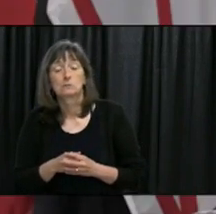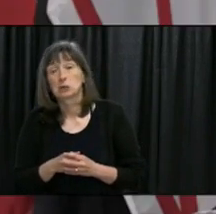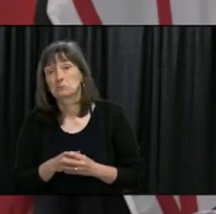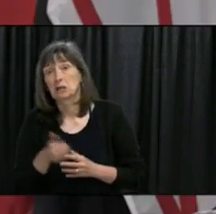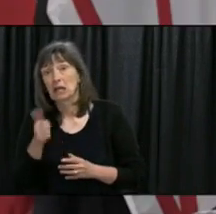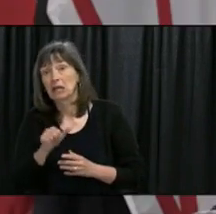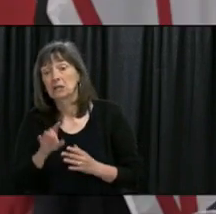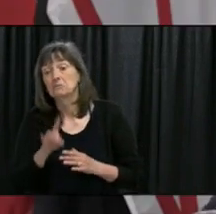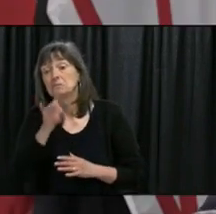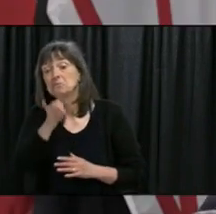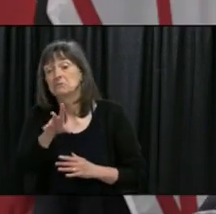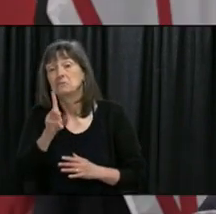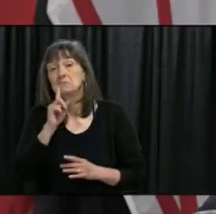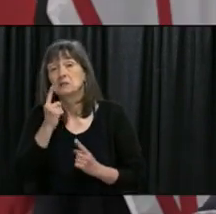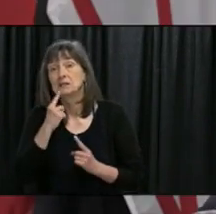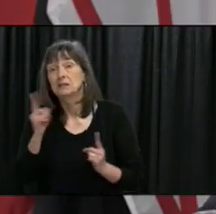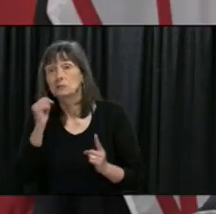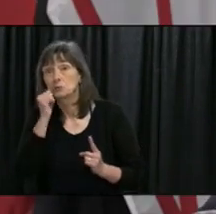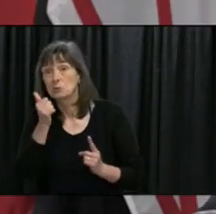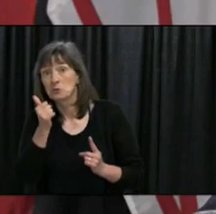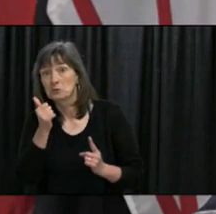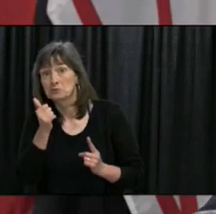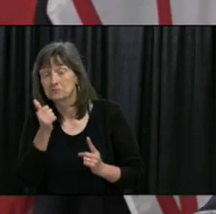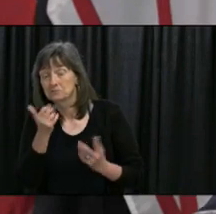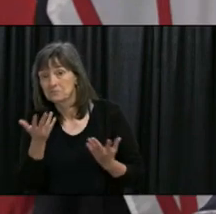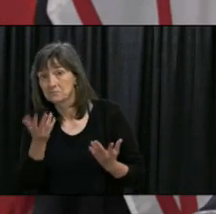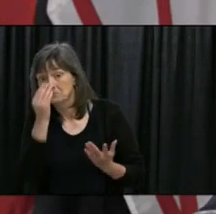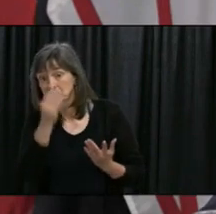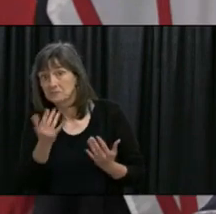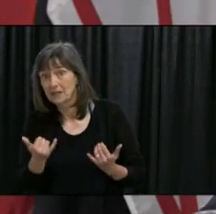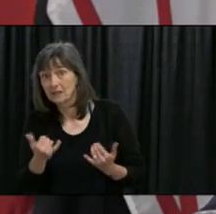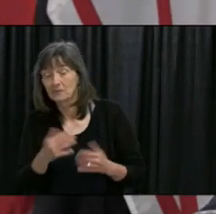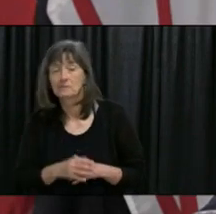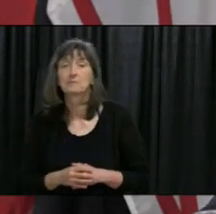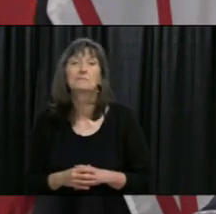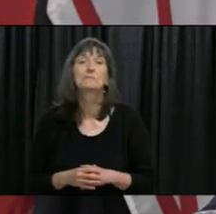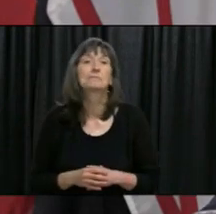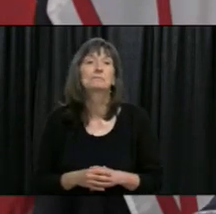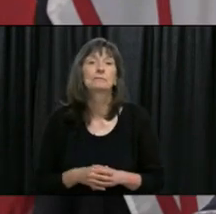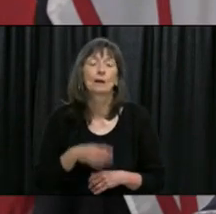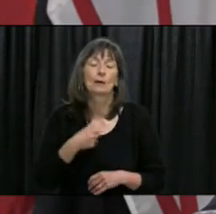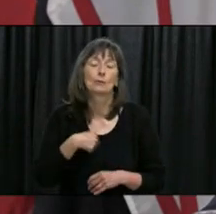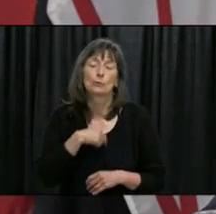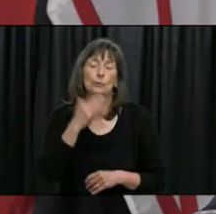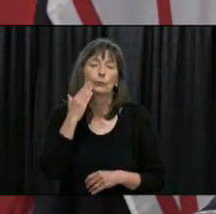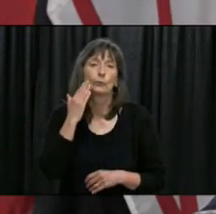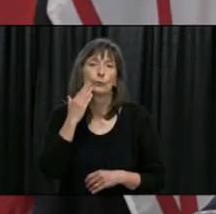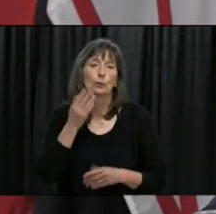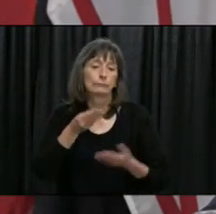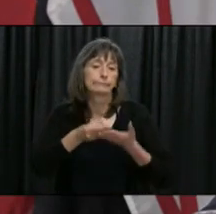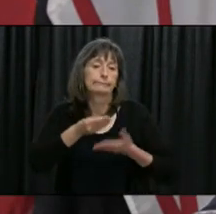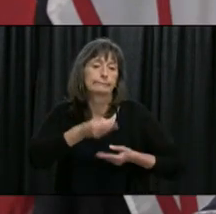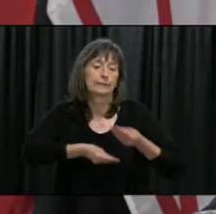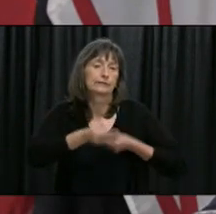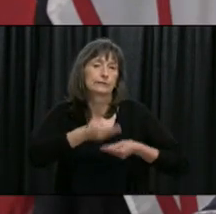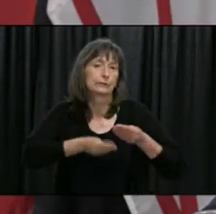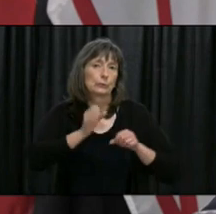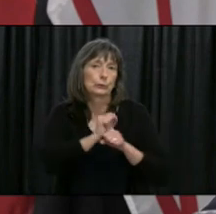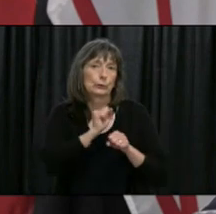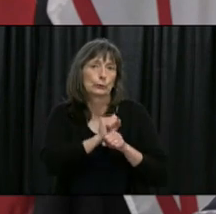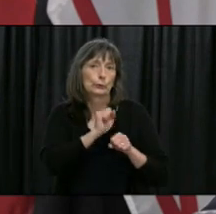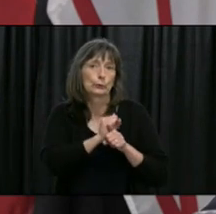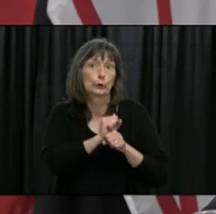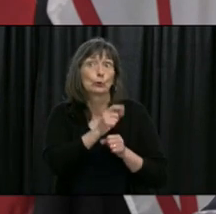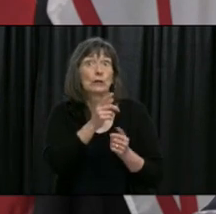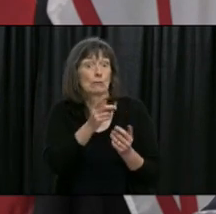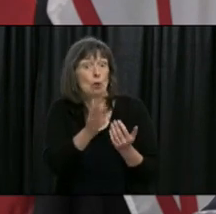well we know that's you know we were prepared as part of the budget process quite a bit of this work was done and